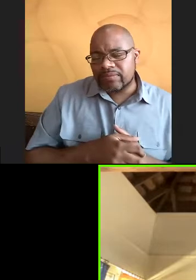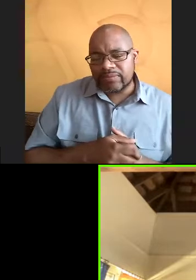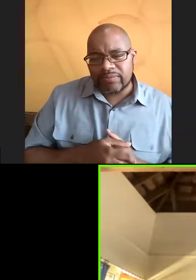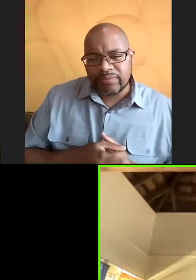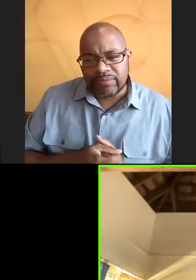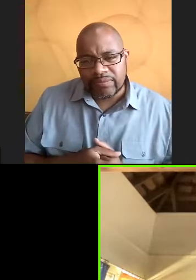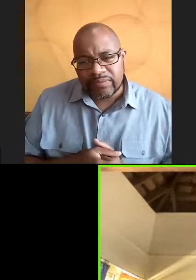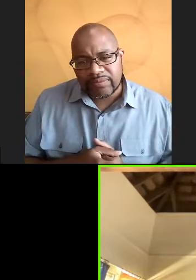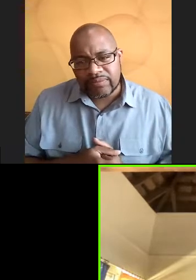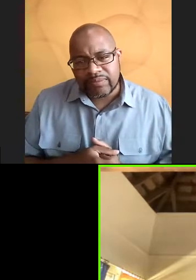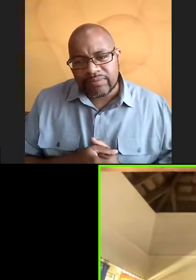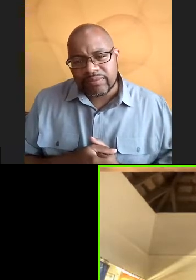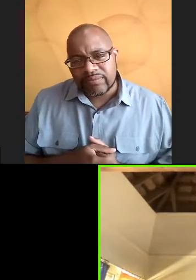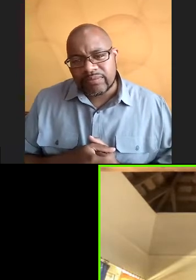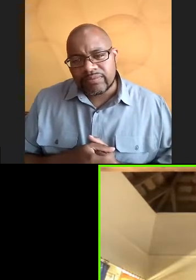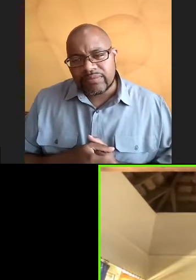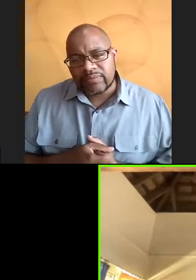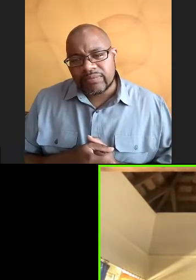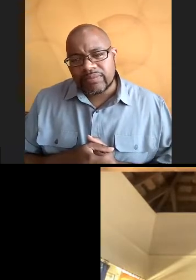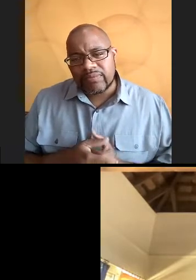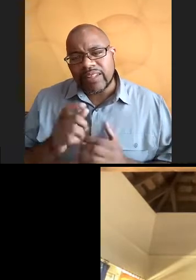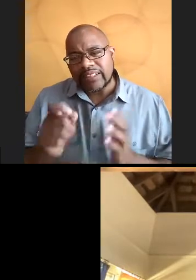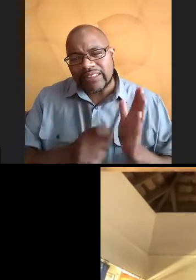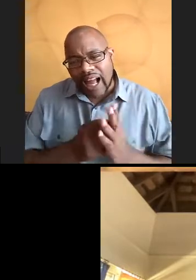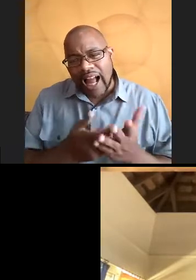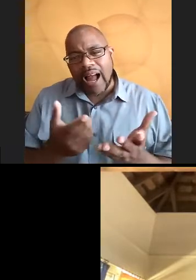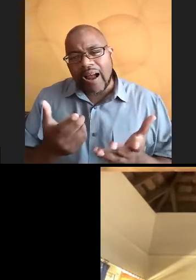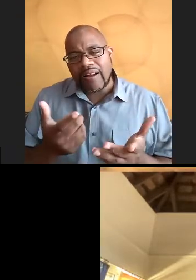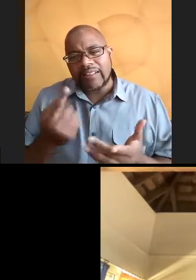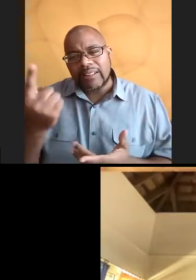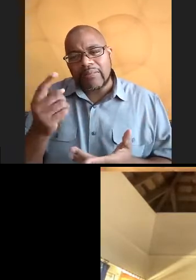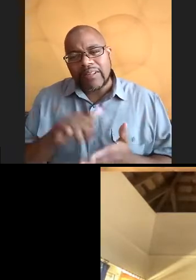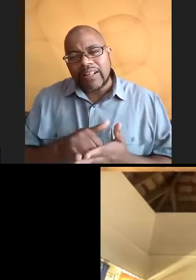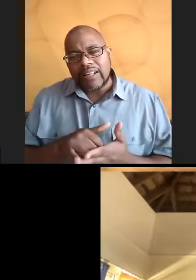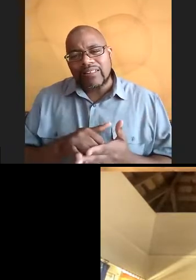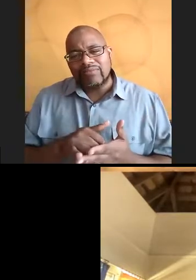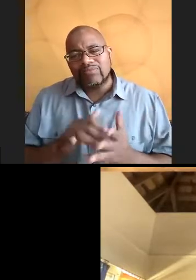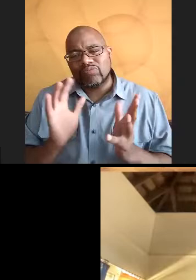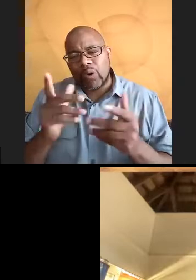like, yeah. No, we got time, but it isn't something I love to talk about.